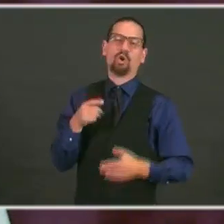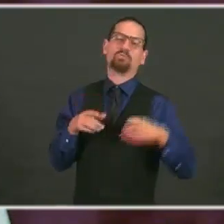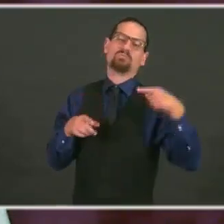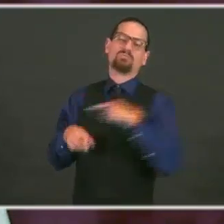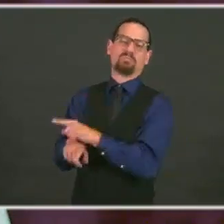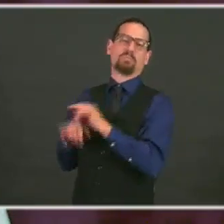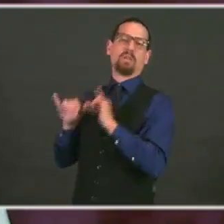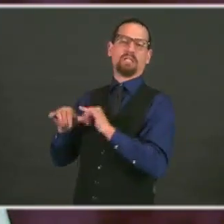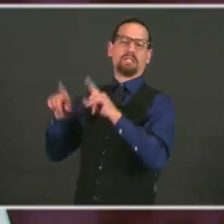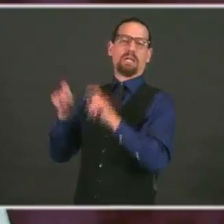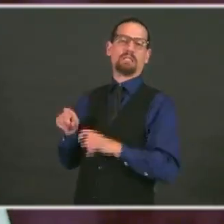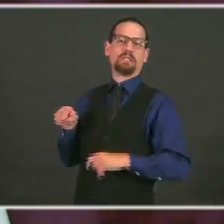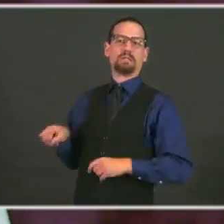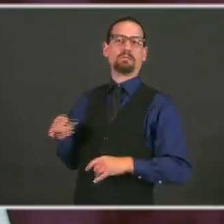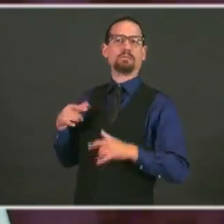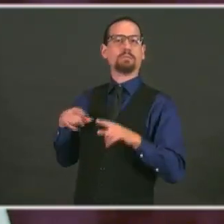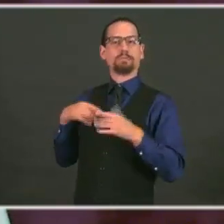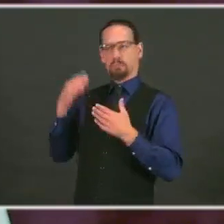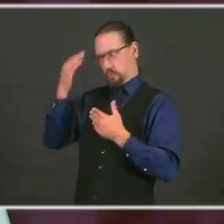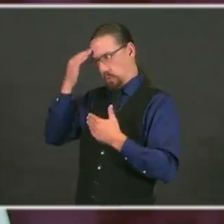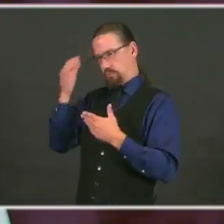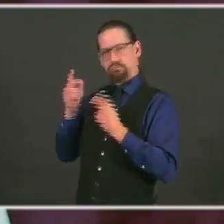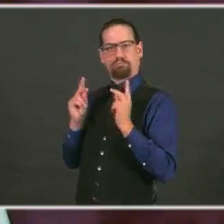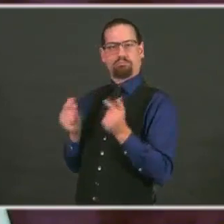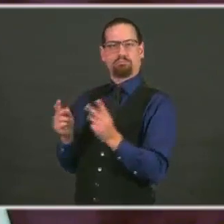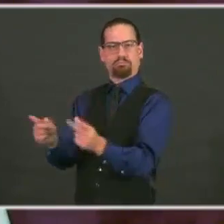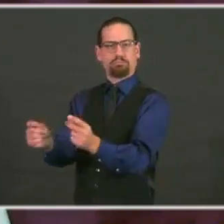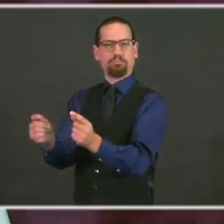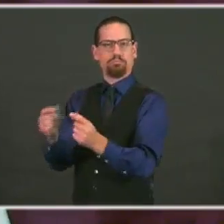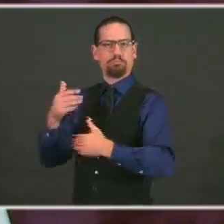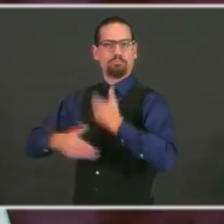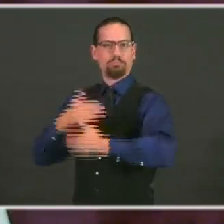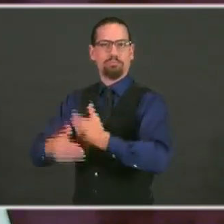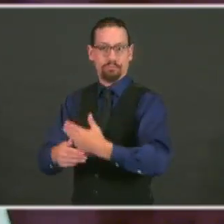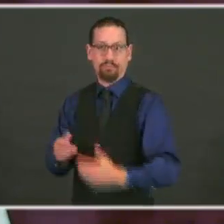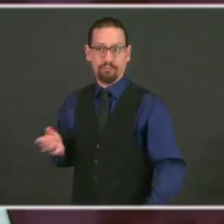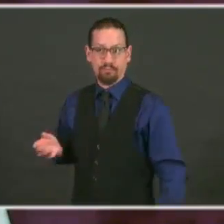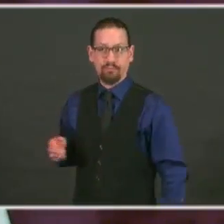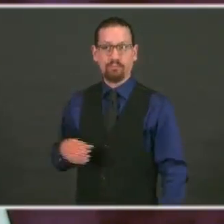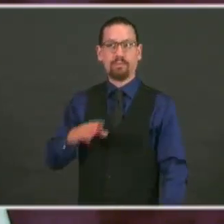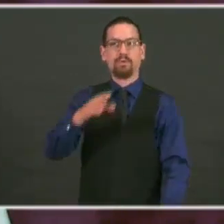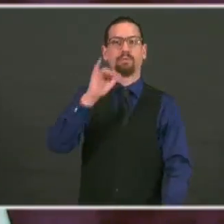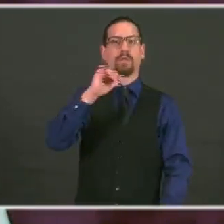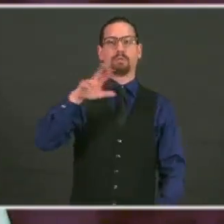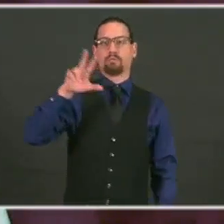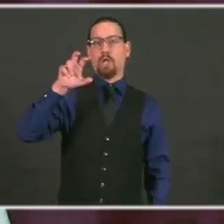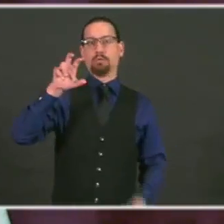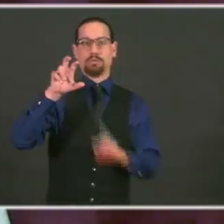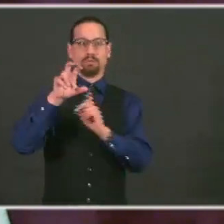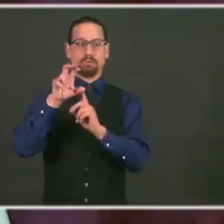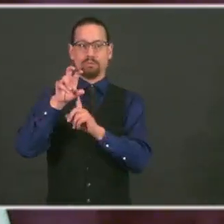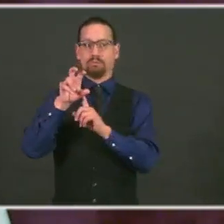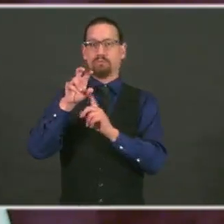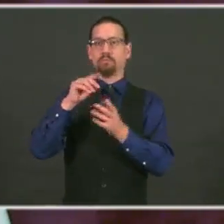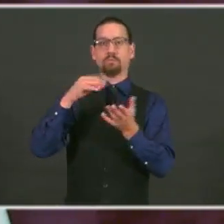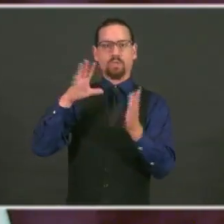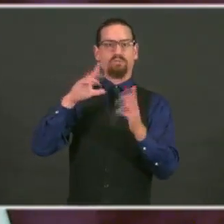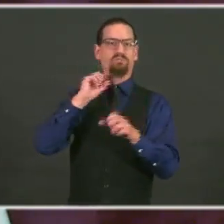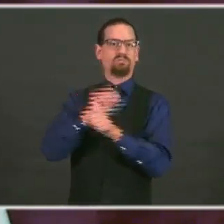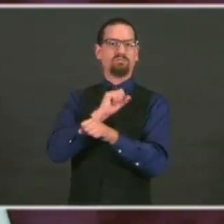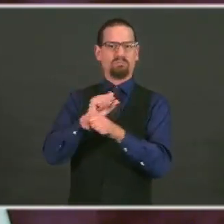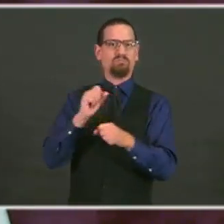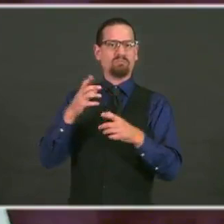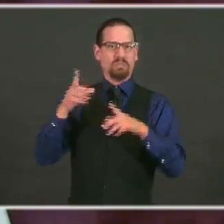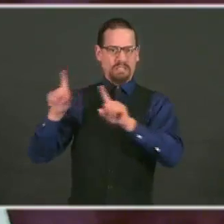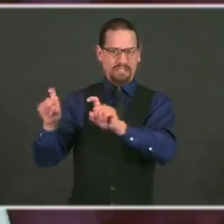test. In every instance, the 300 swabs and the eight positive cases, in all the eight positive